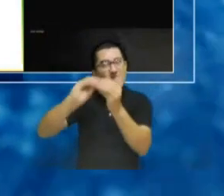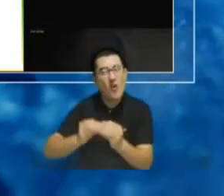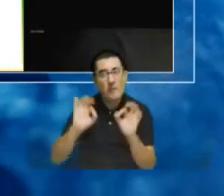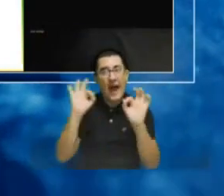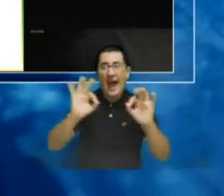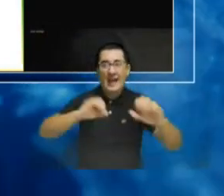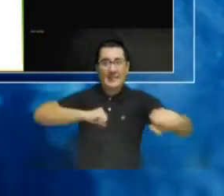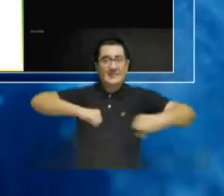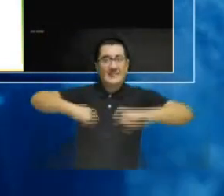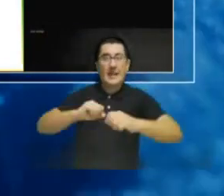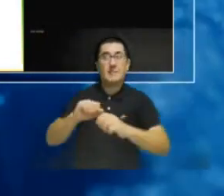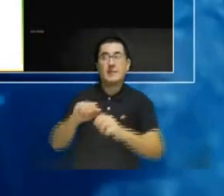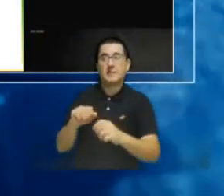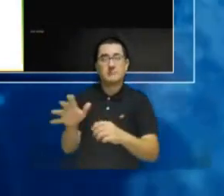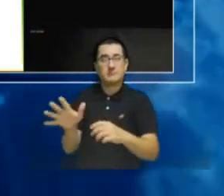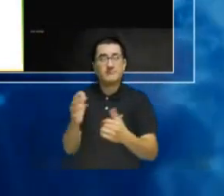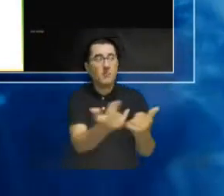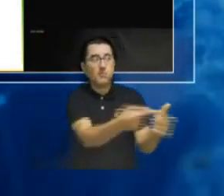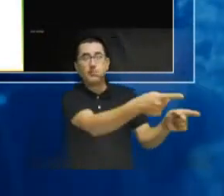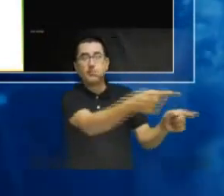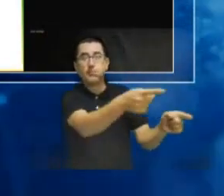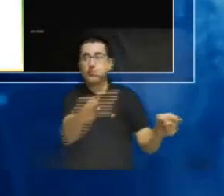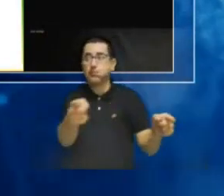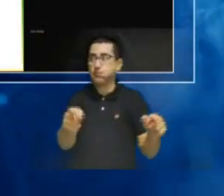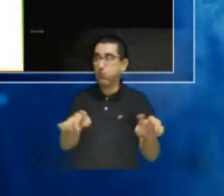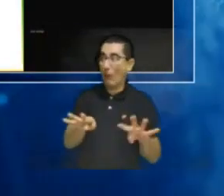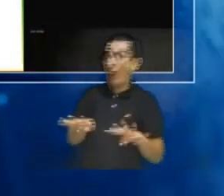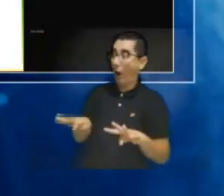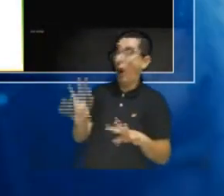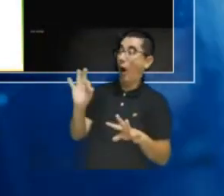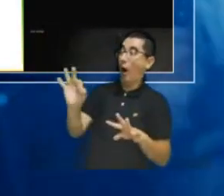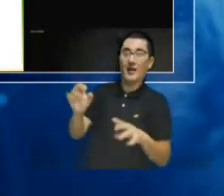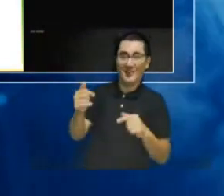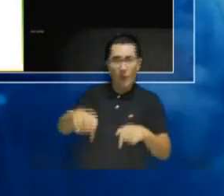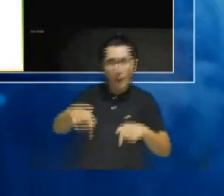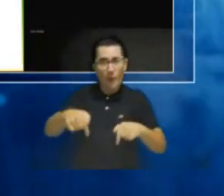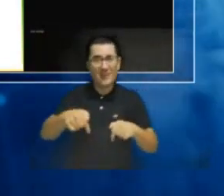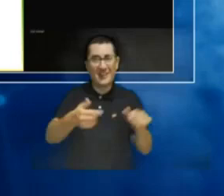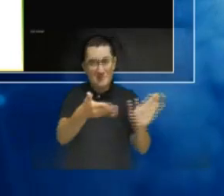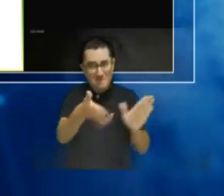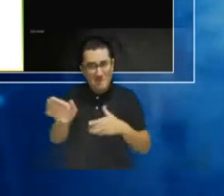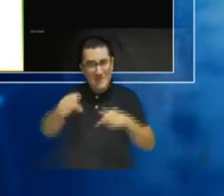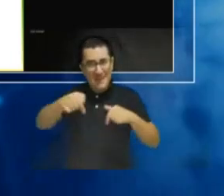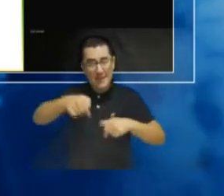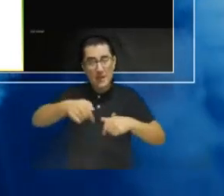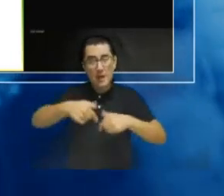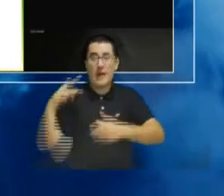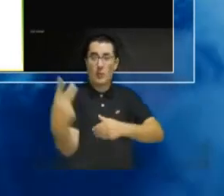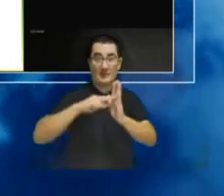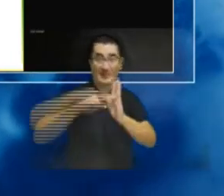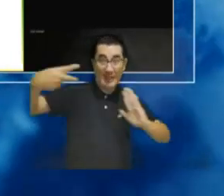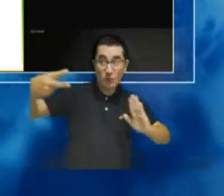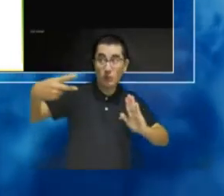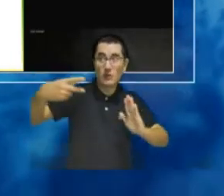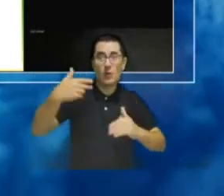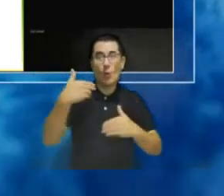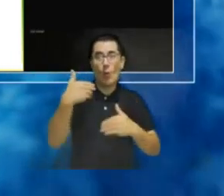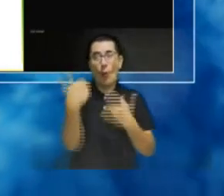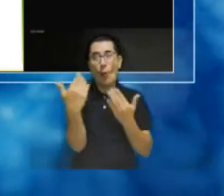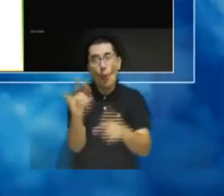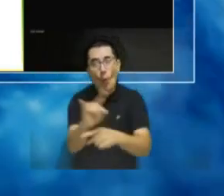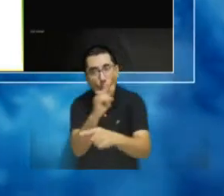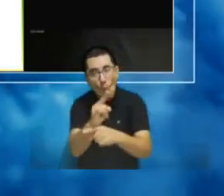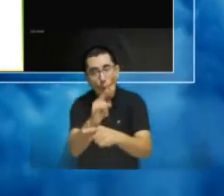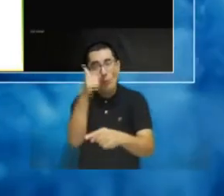those new dynamics of the market. the always the fourth industrial revolution of technology and what is the